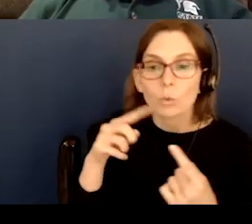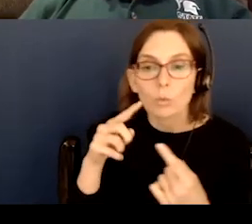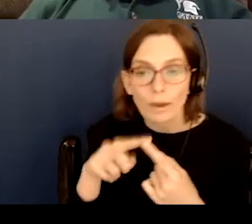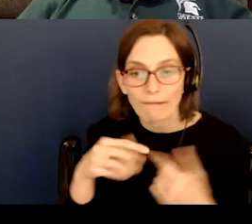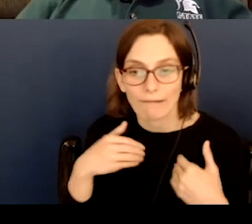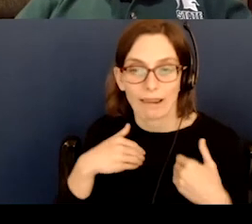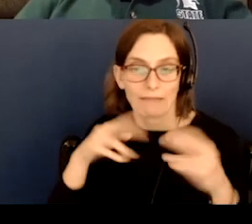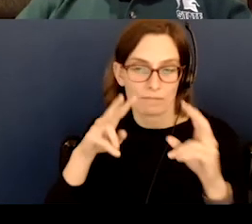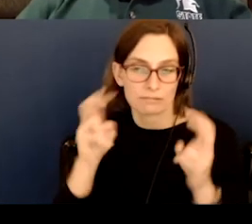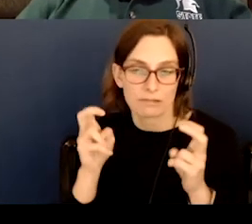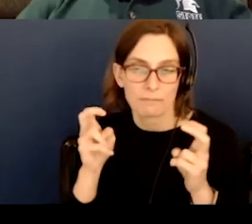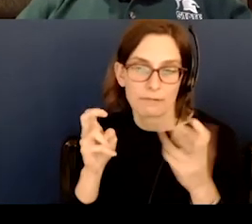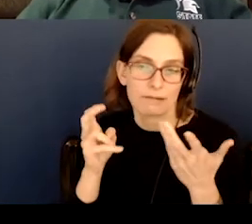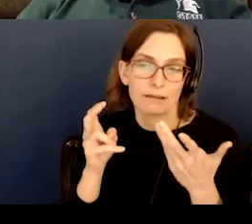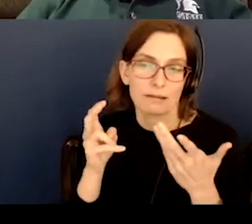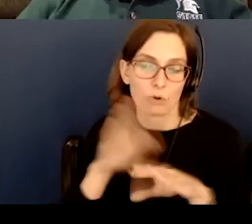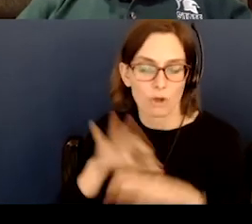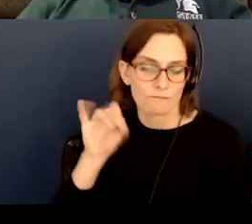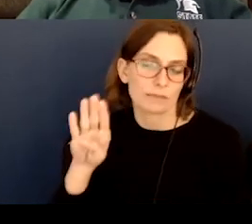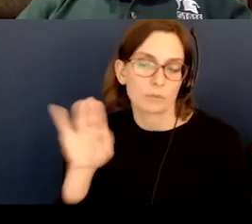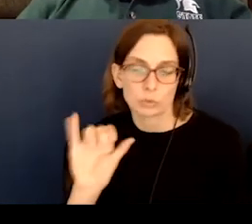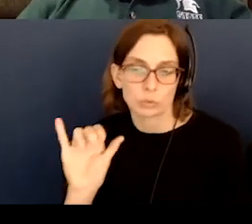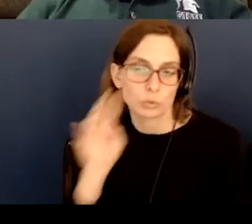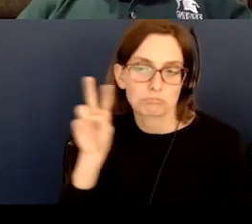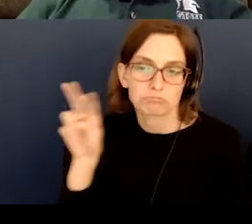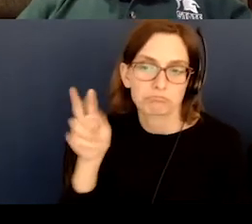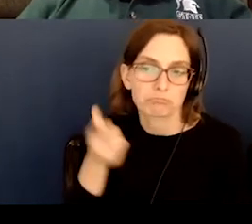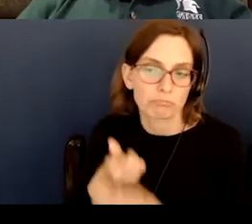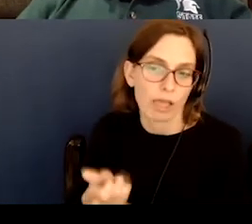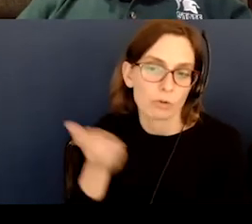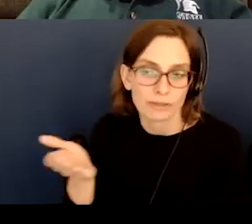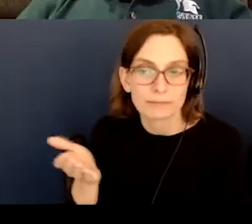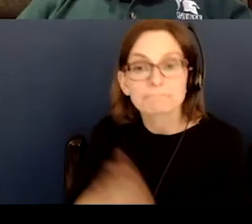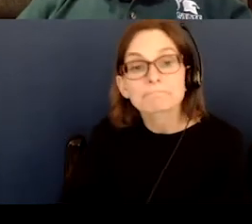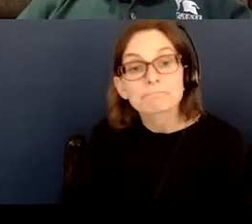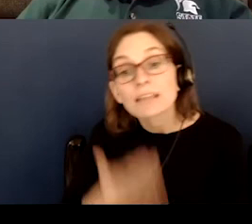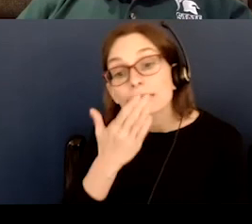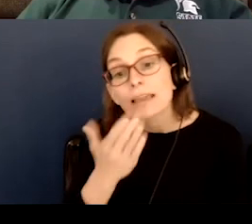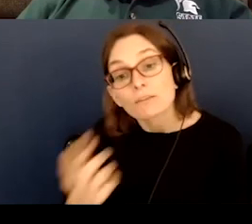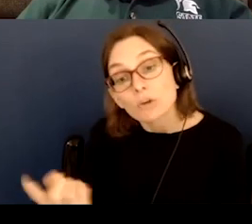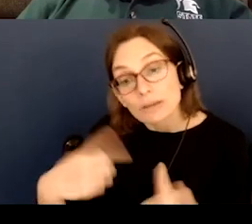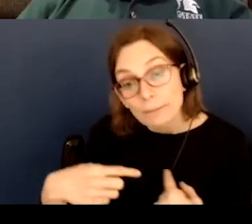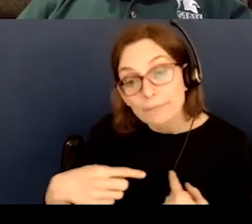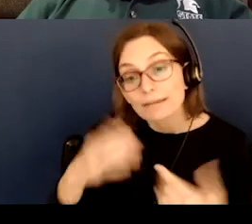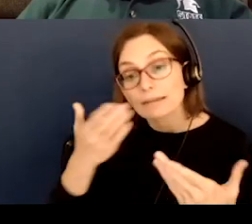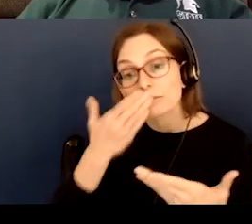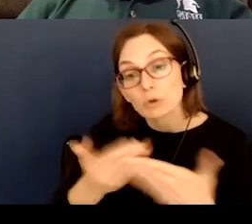And we're on Facebook as well, so you can, you can go there. And thank you for attending, and I wish you all a good night.